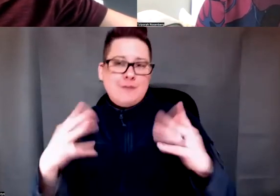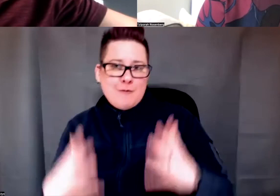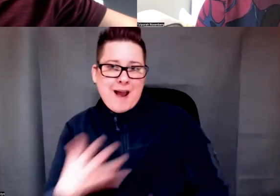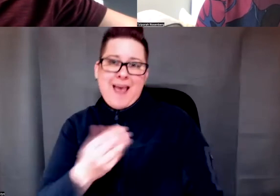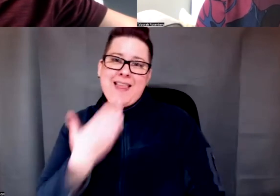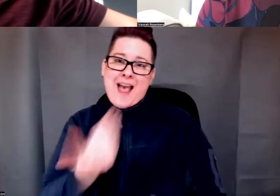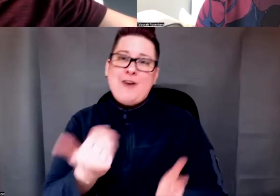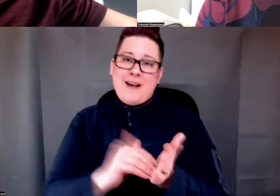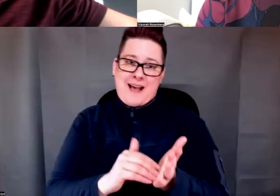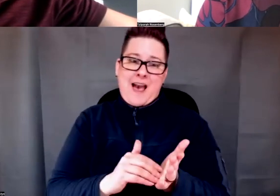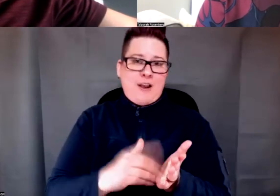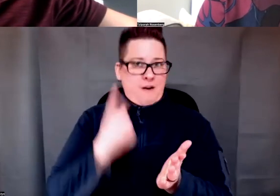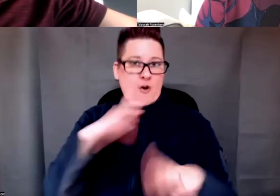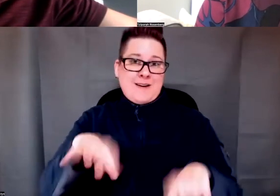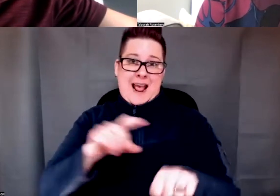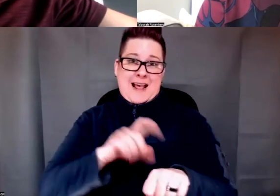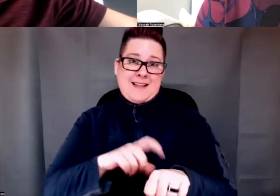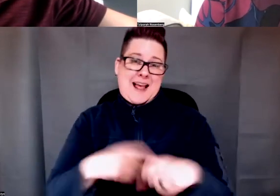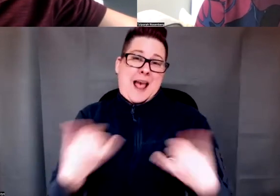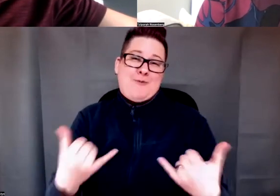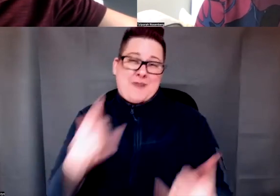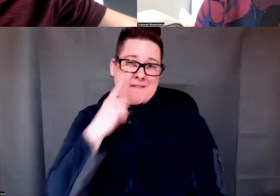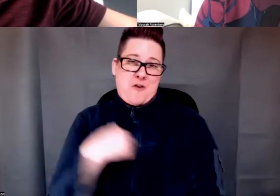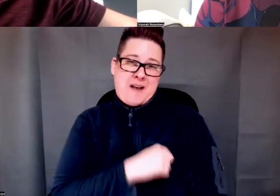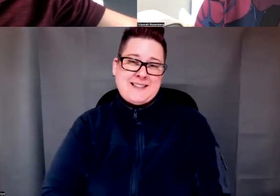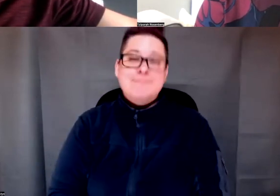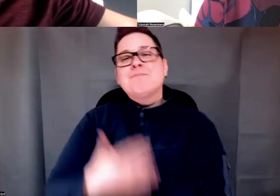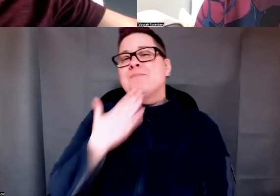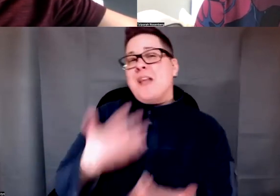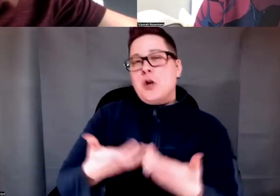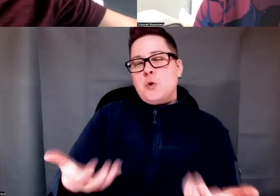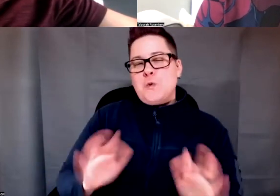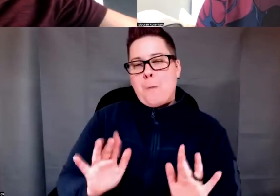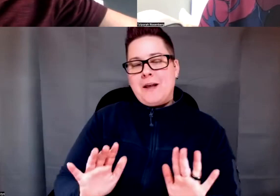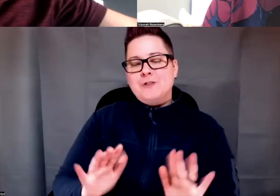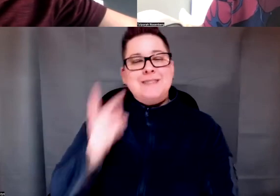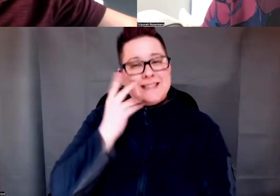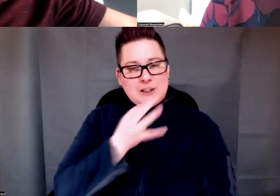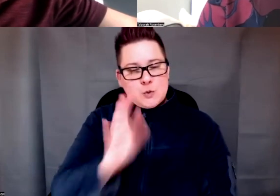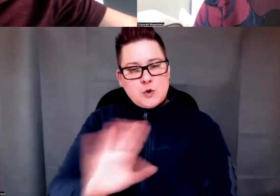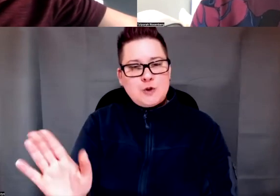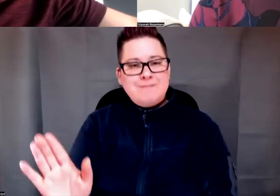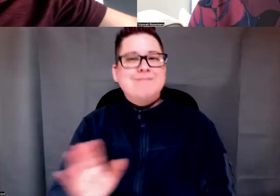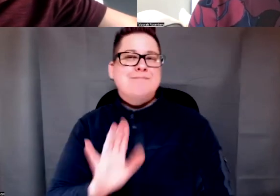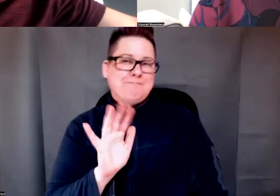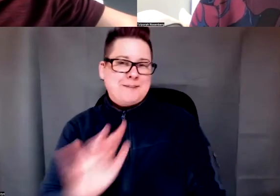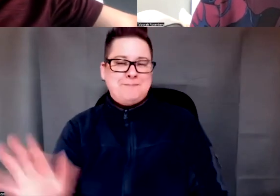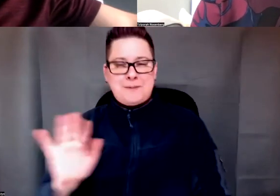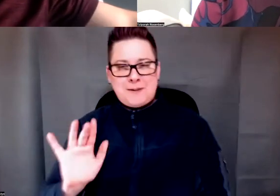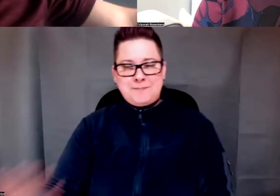And thank you again for devoting that time for us today. Thank you so much. See you soon. See you soon. Bye-bye.